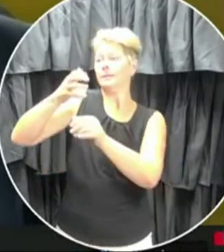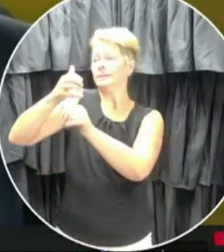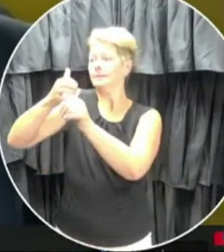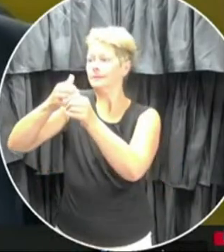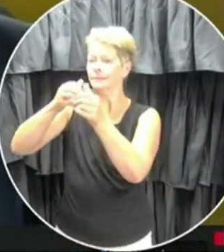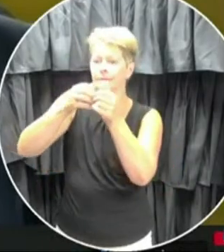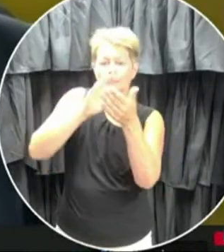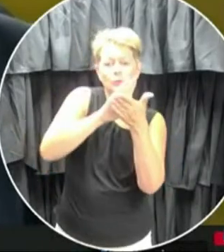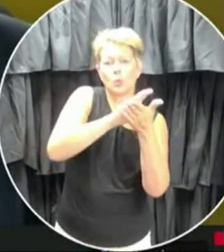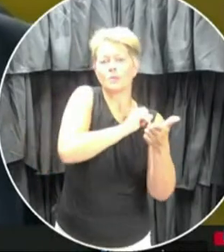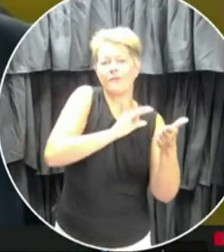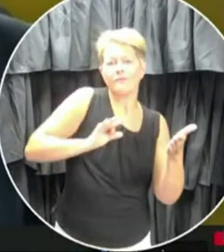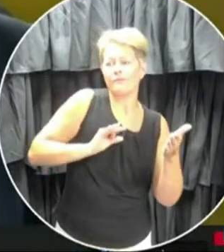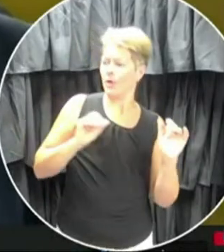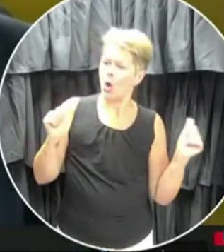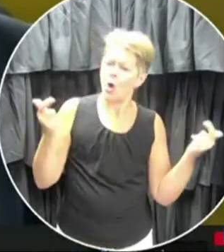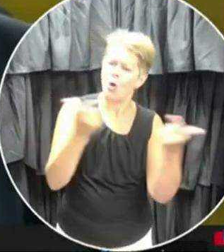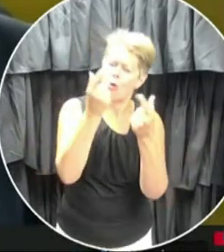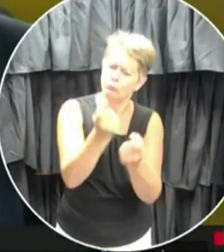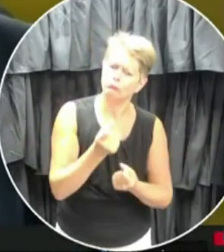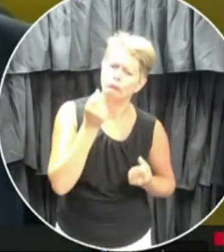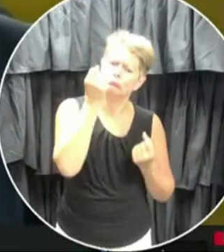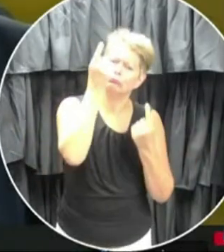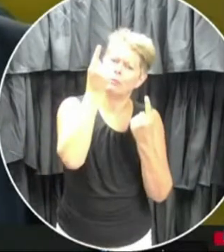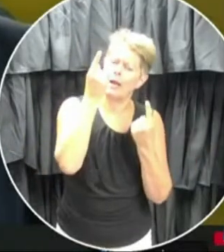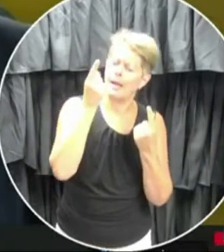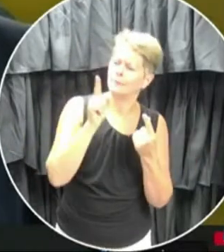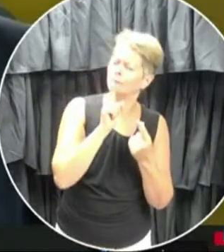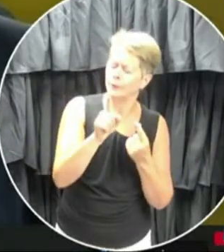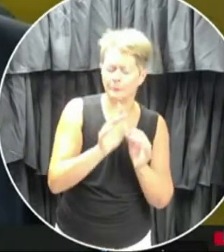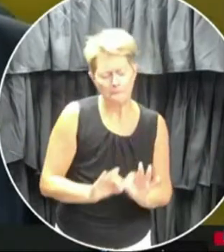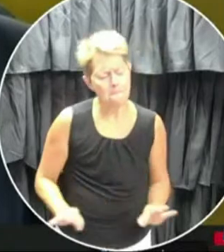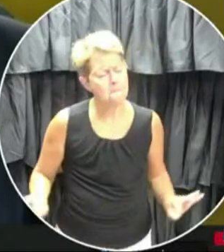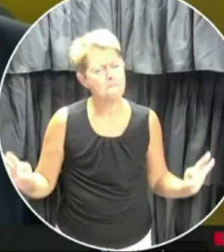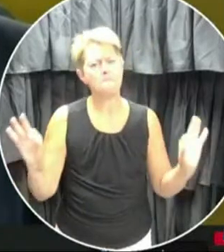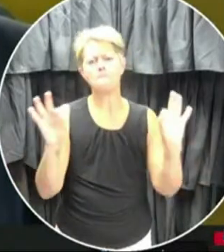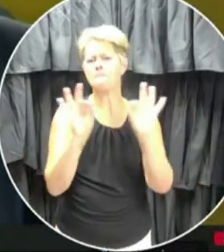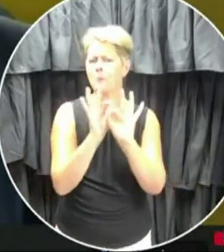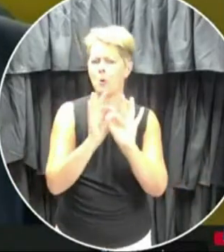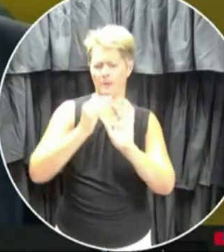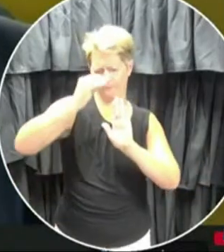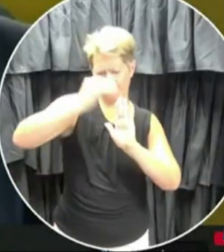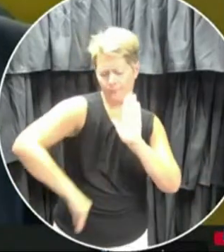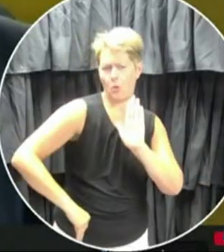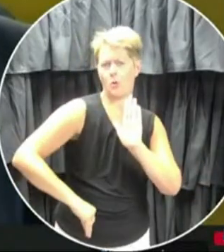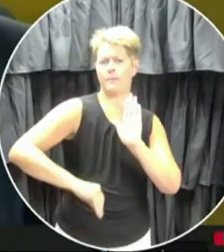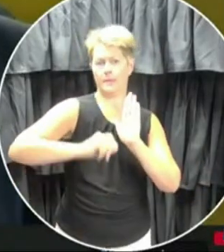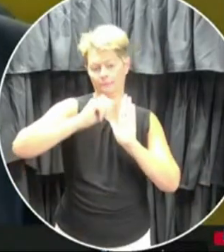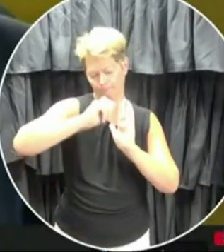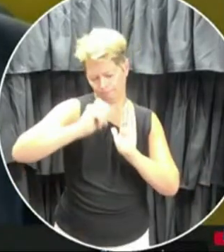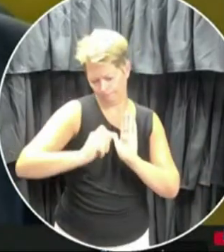our school staffs to understand the vital importance of completing that document